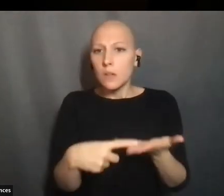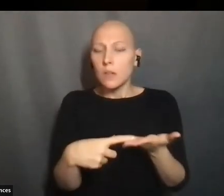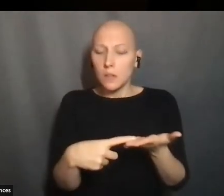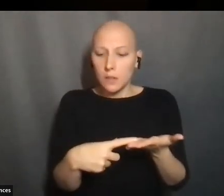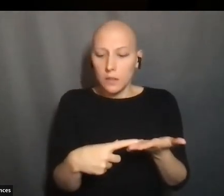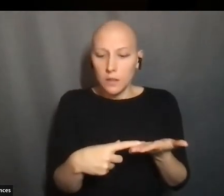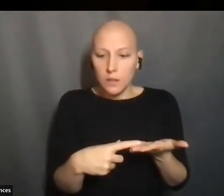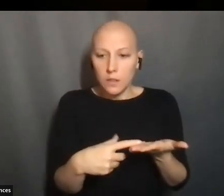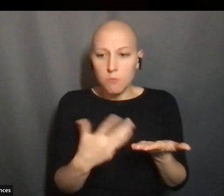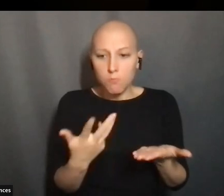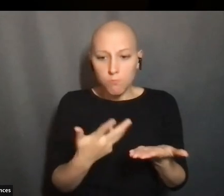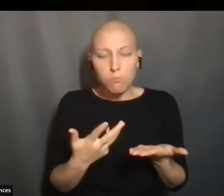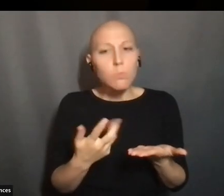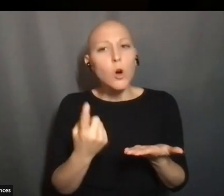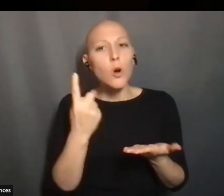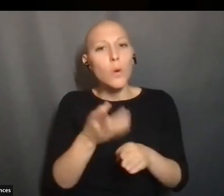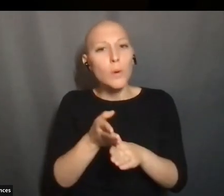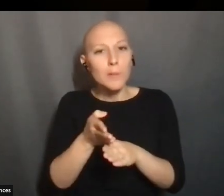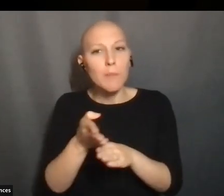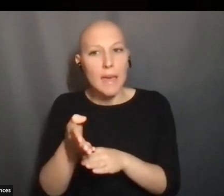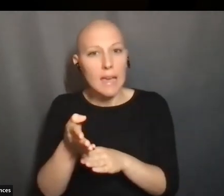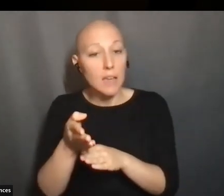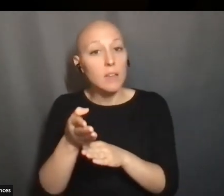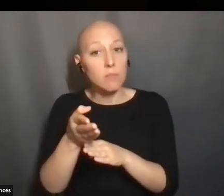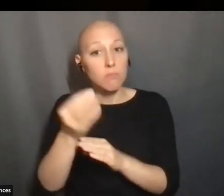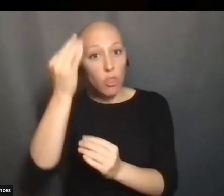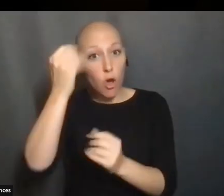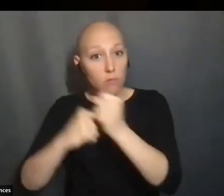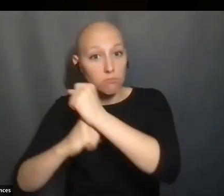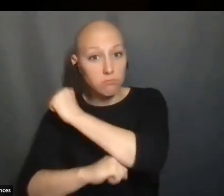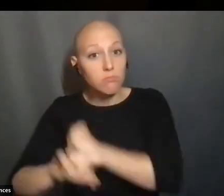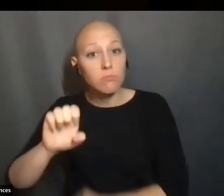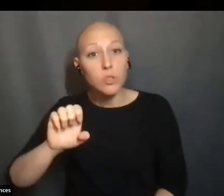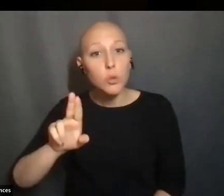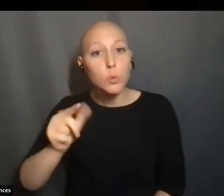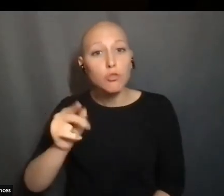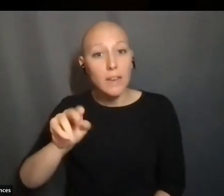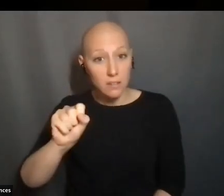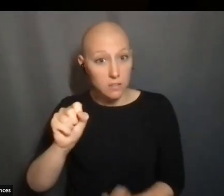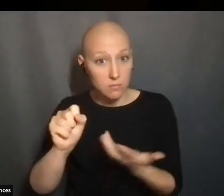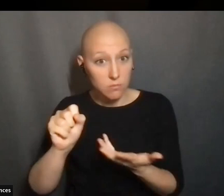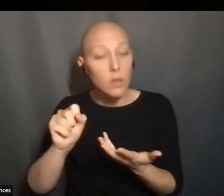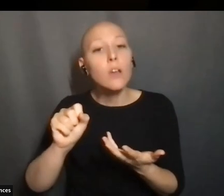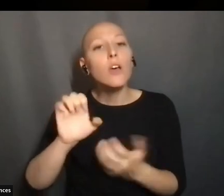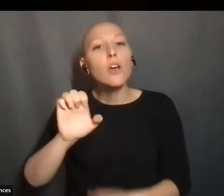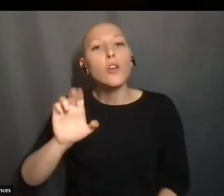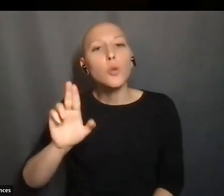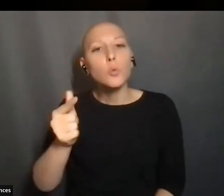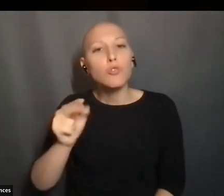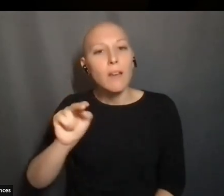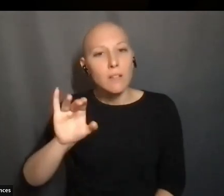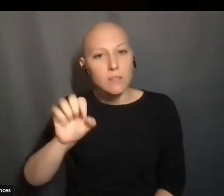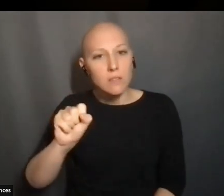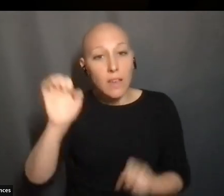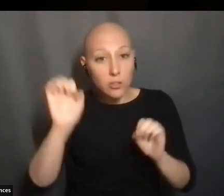ONE OF THE MAIN KIND OF PILLARS OF EUGENICS, WHICH WAS EUGENIC EDUCATION. WHEN WE TALK ABOUT EUGENICS AND THE HISTORY OF